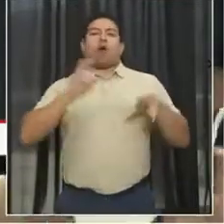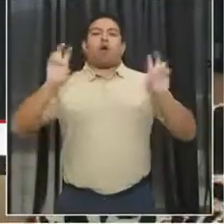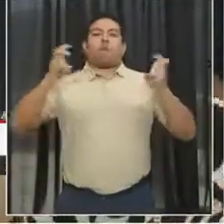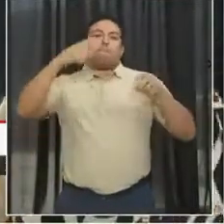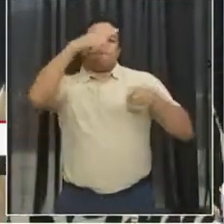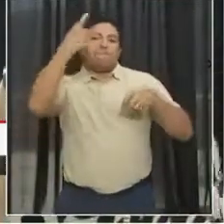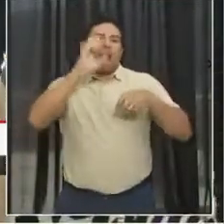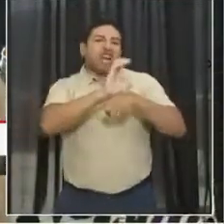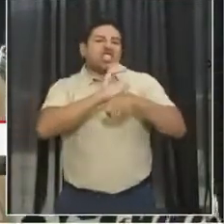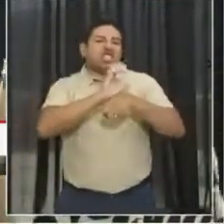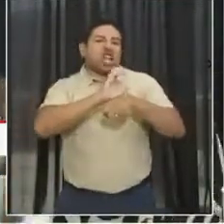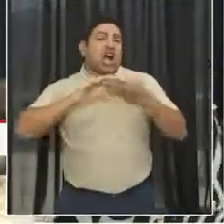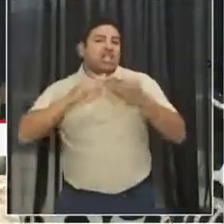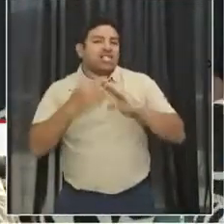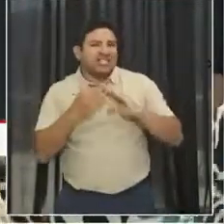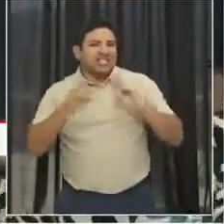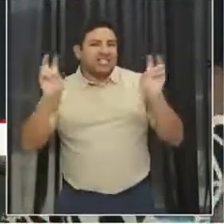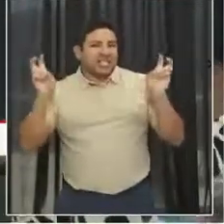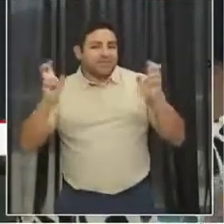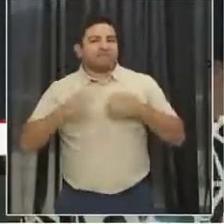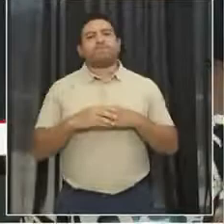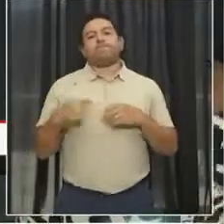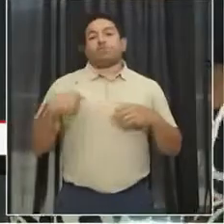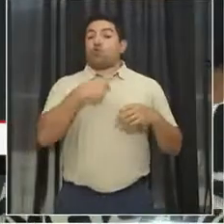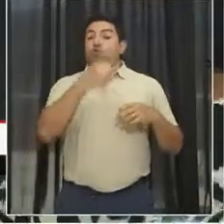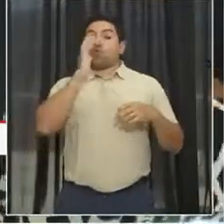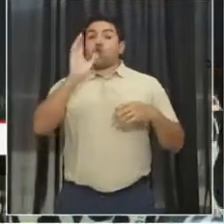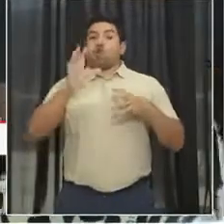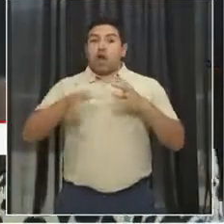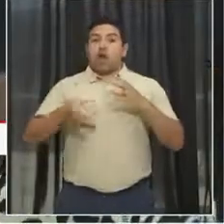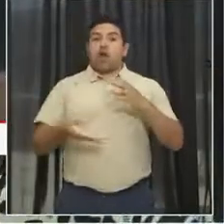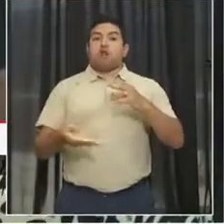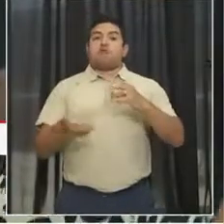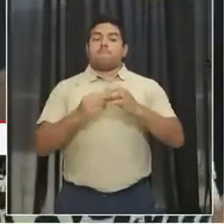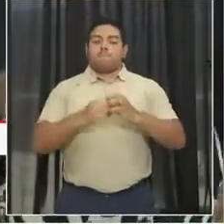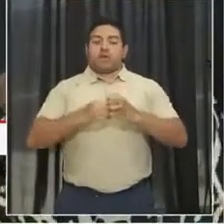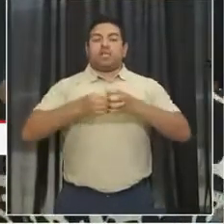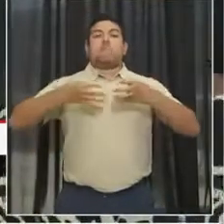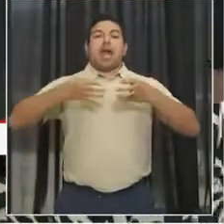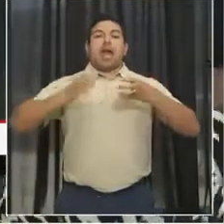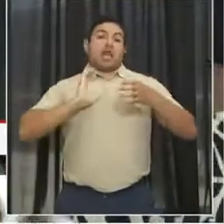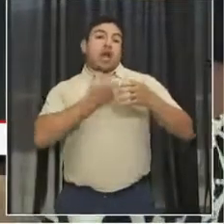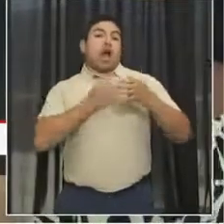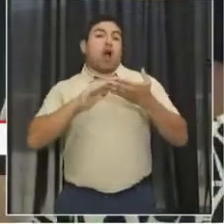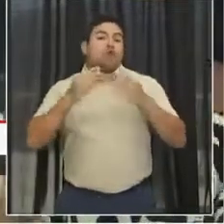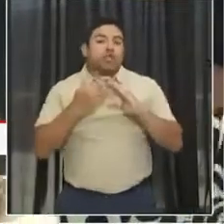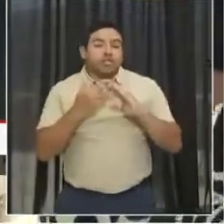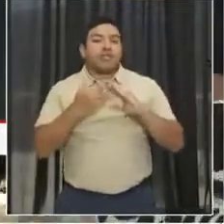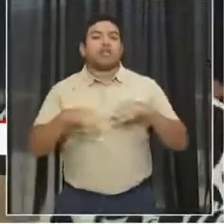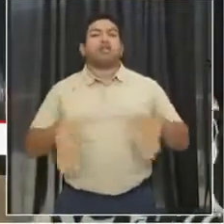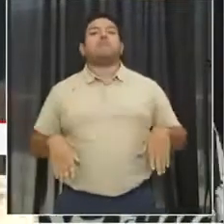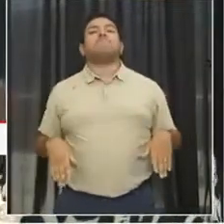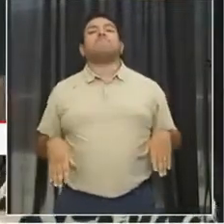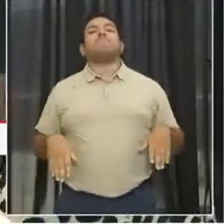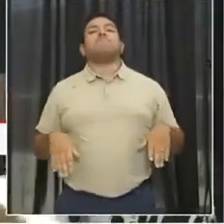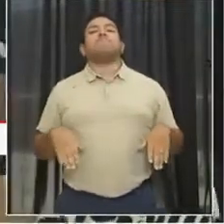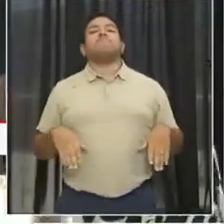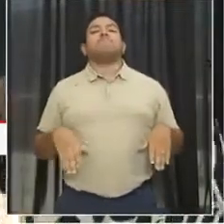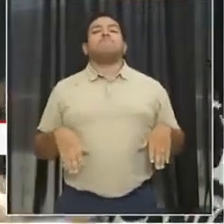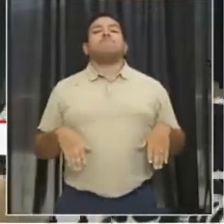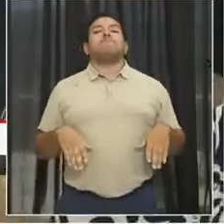We are going to invest in our chocolate city in a homegrown